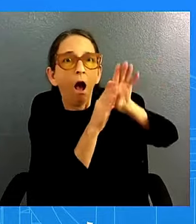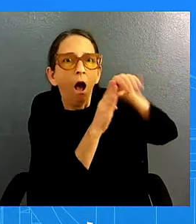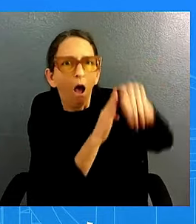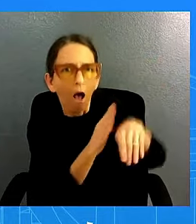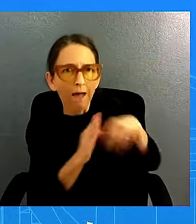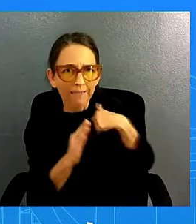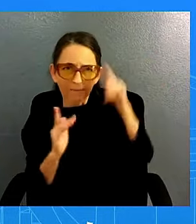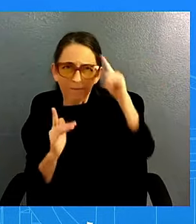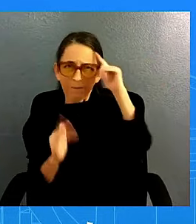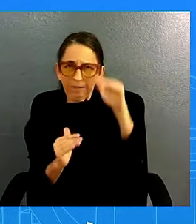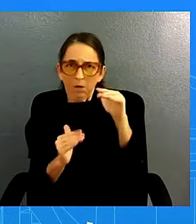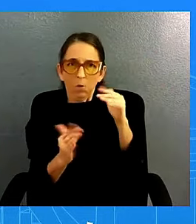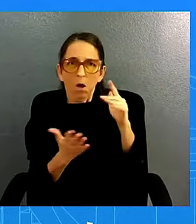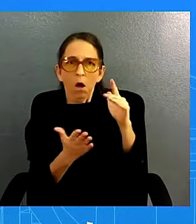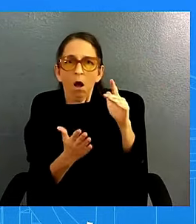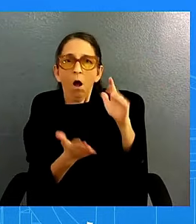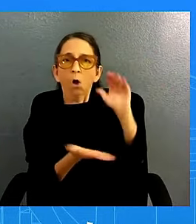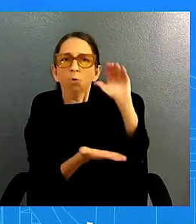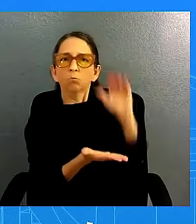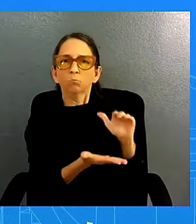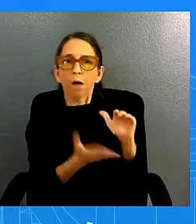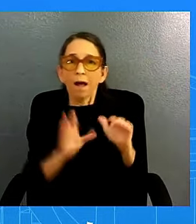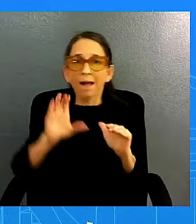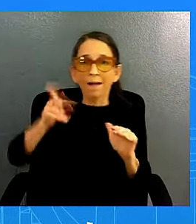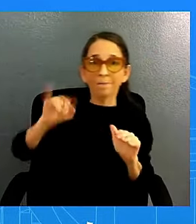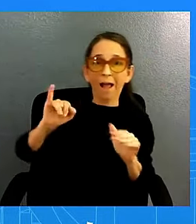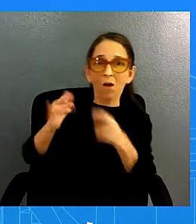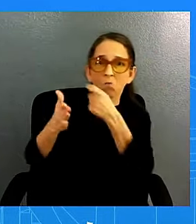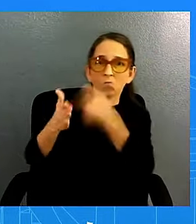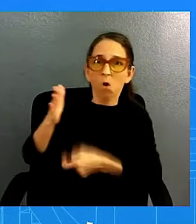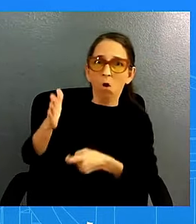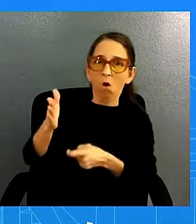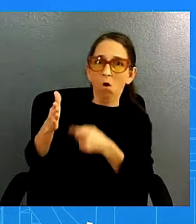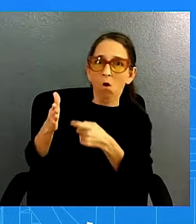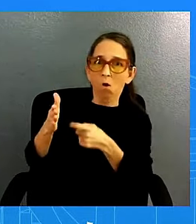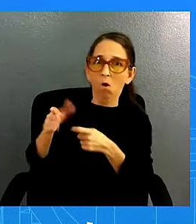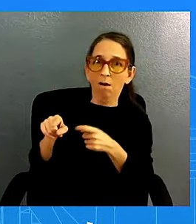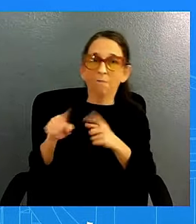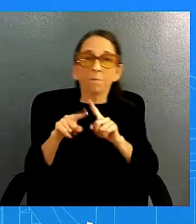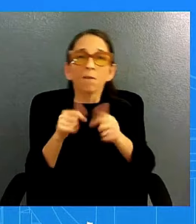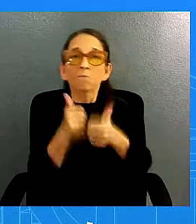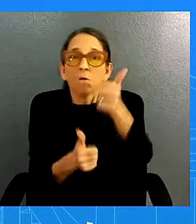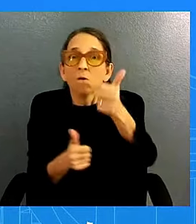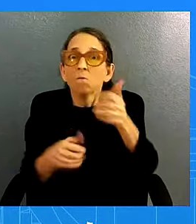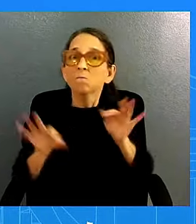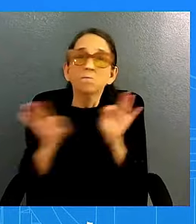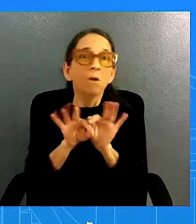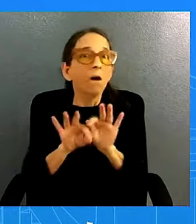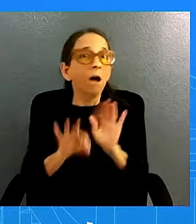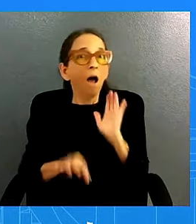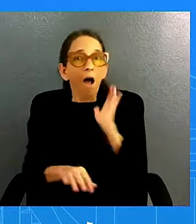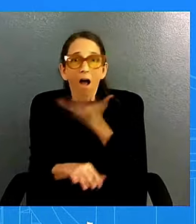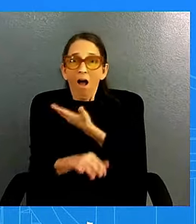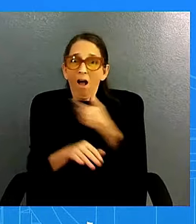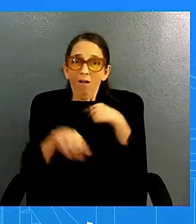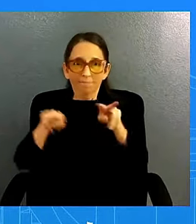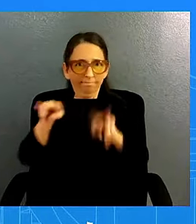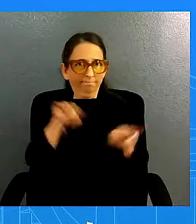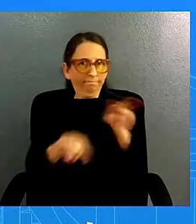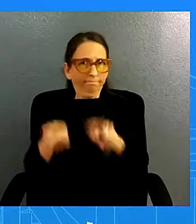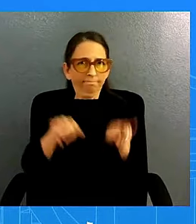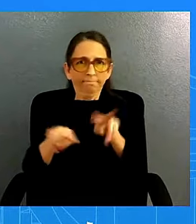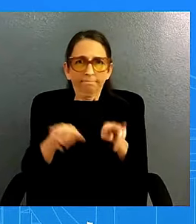housing component but where we much more important from our perspective and from the biden administration i'd say the biden harris